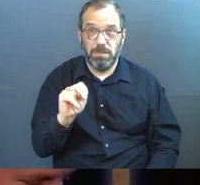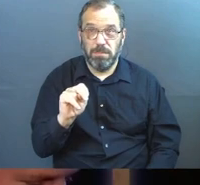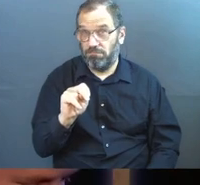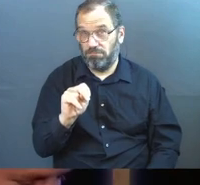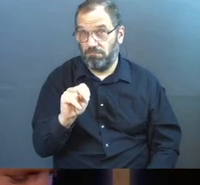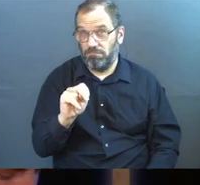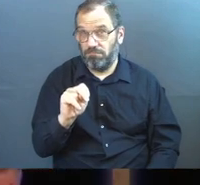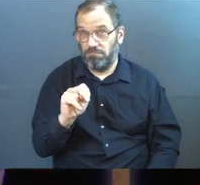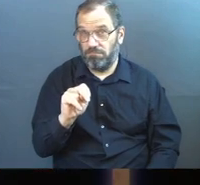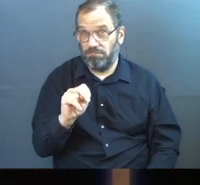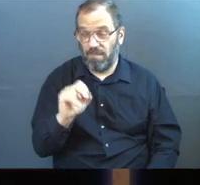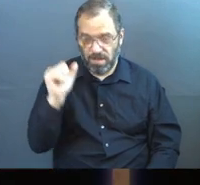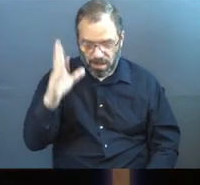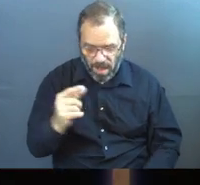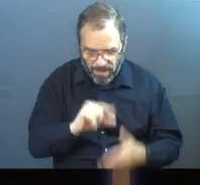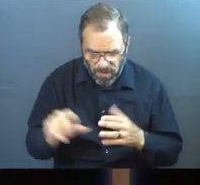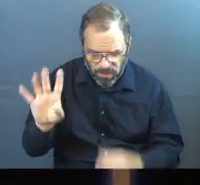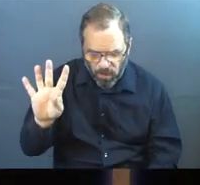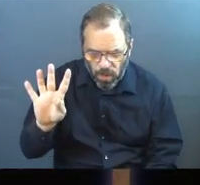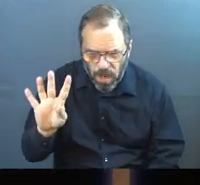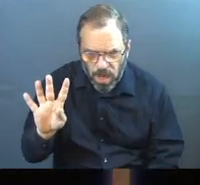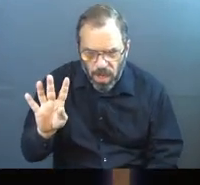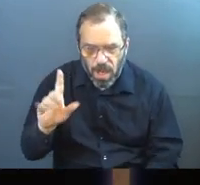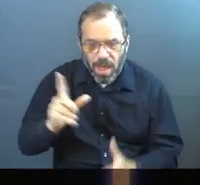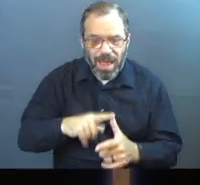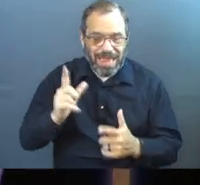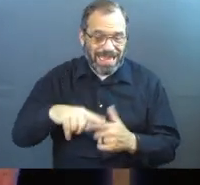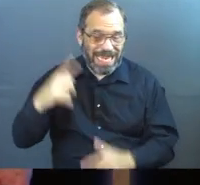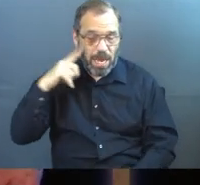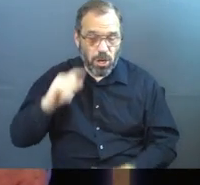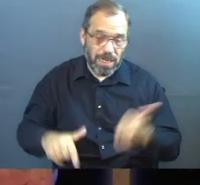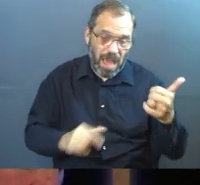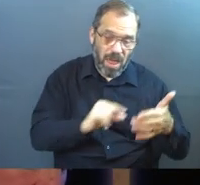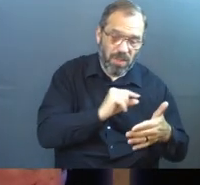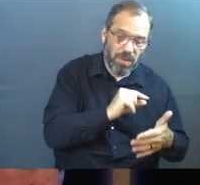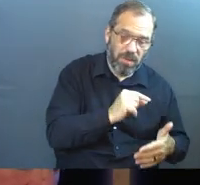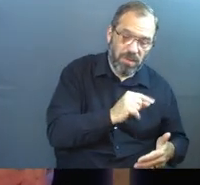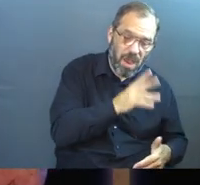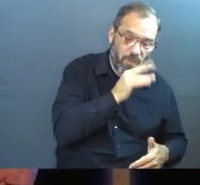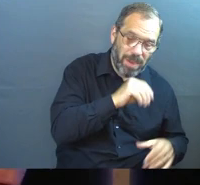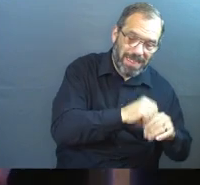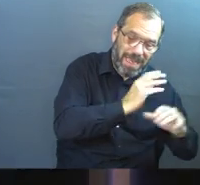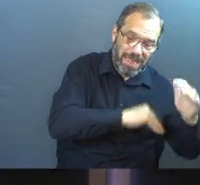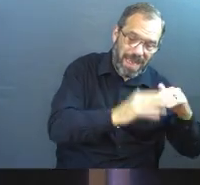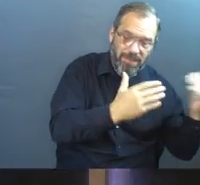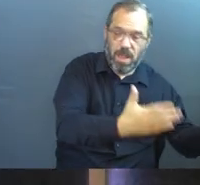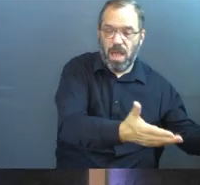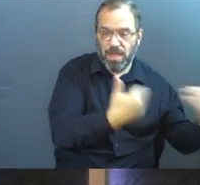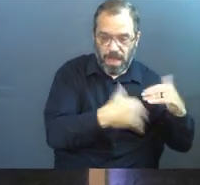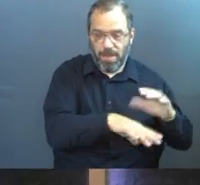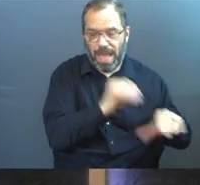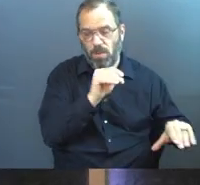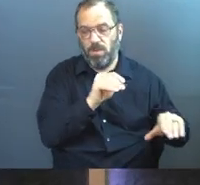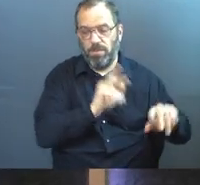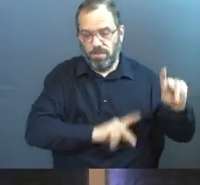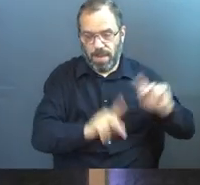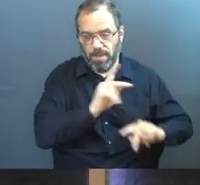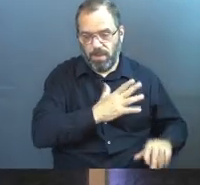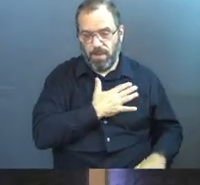And then God says something else. Look at verse 4. Then I heard another voice from heaven saying, come out of her, my people,